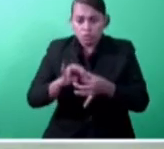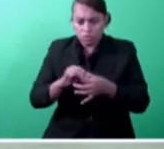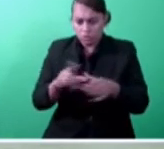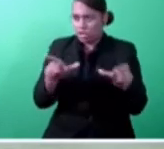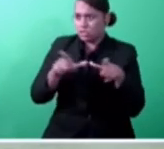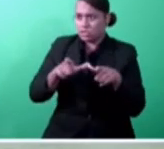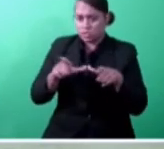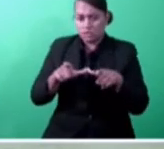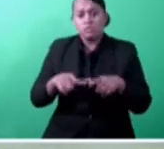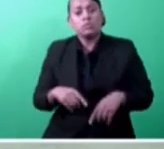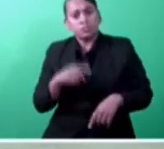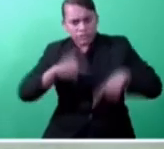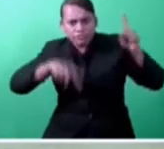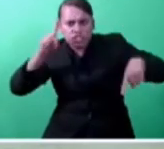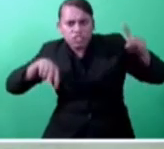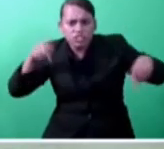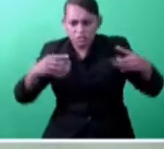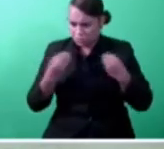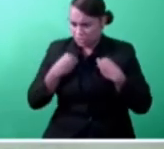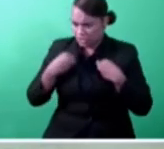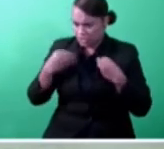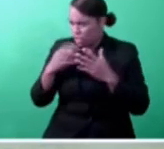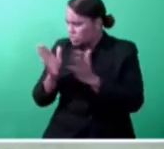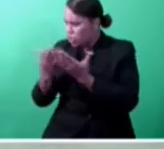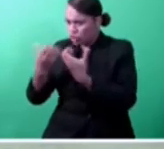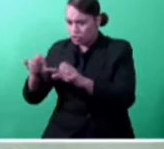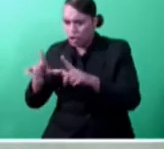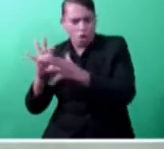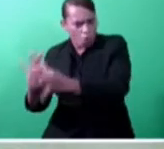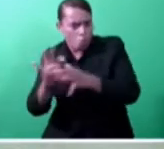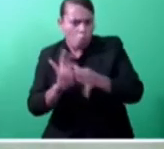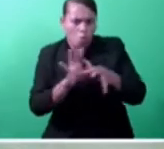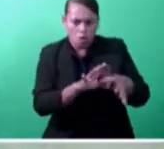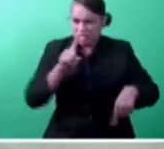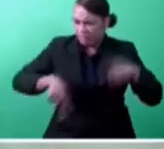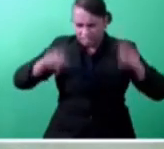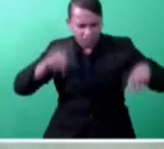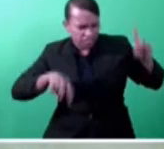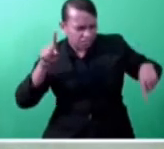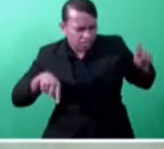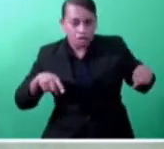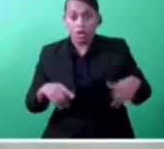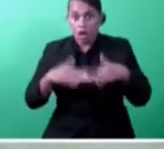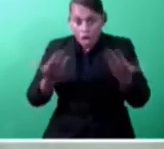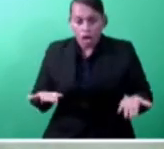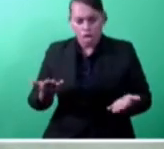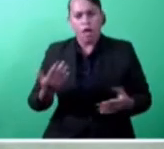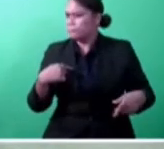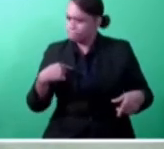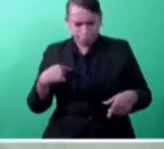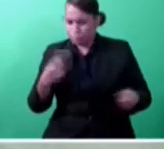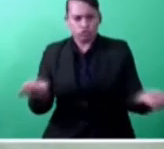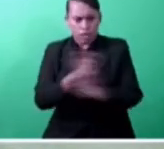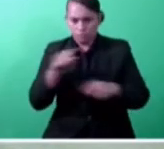categories of business licenses and requirements. This reform has introduced a standardized and simplified